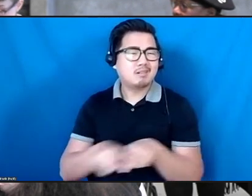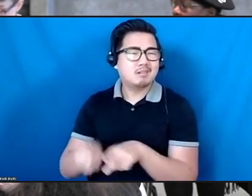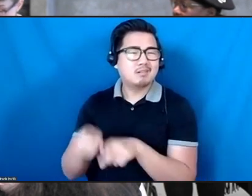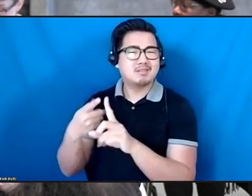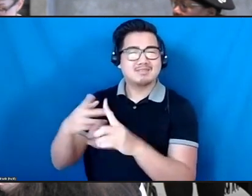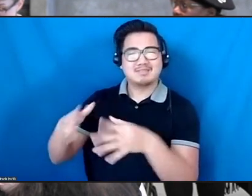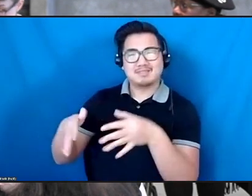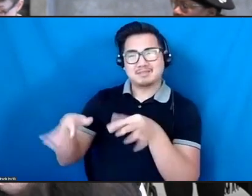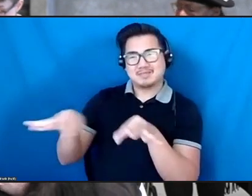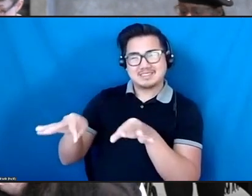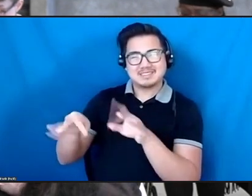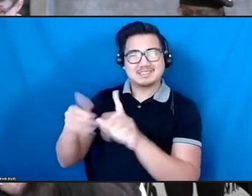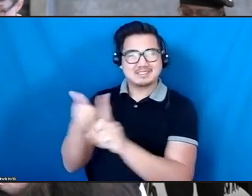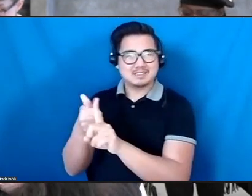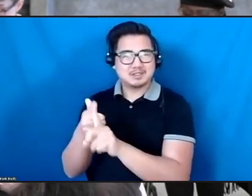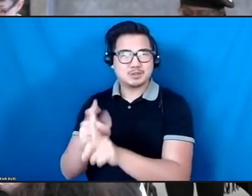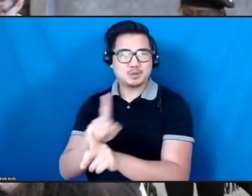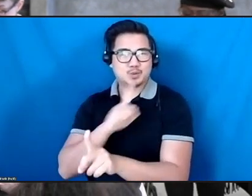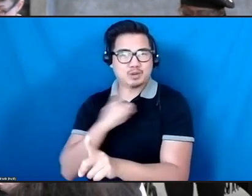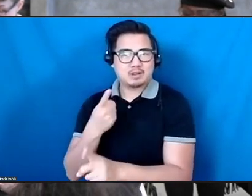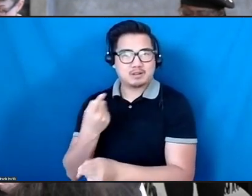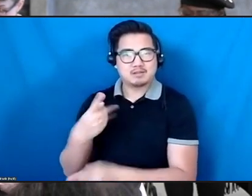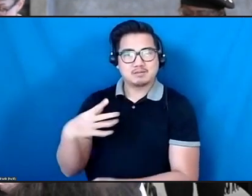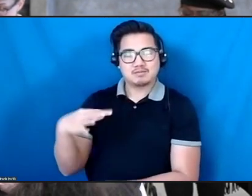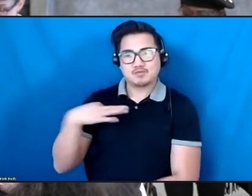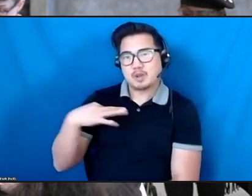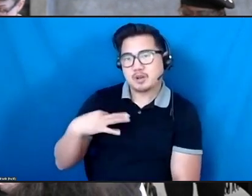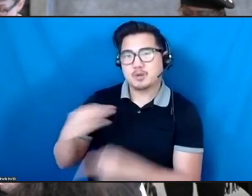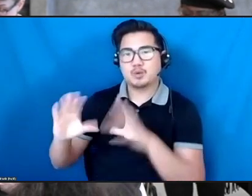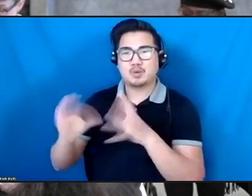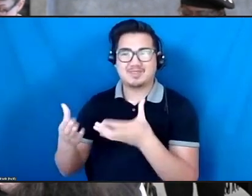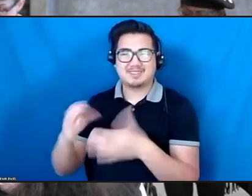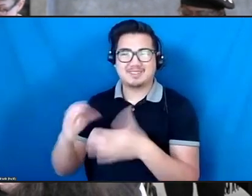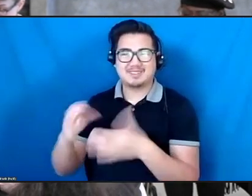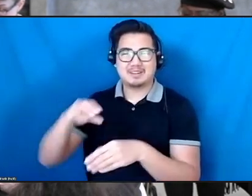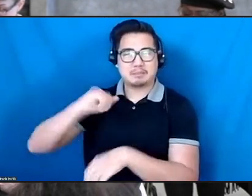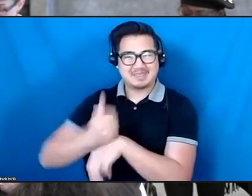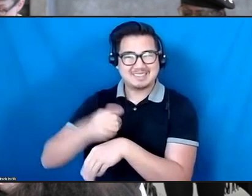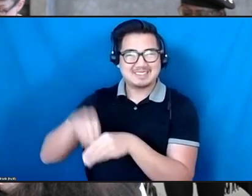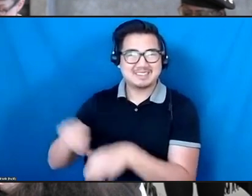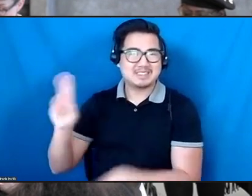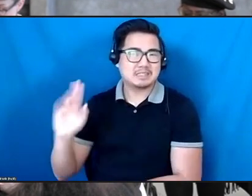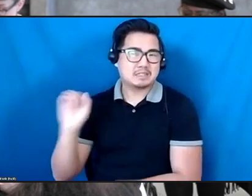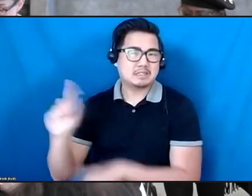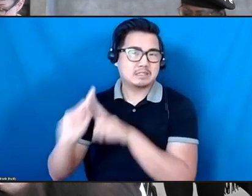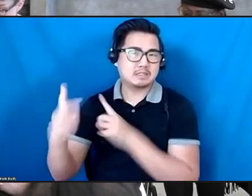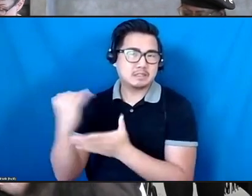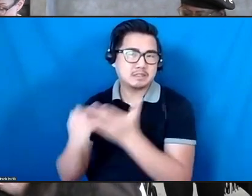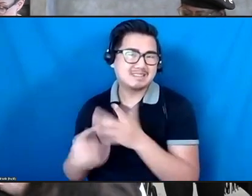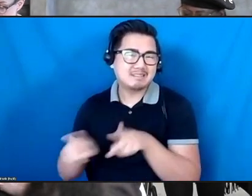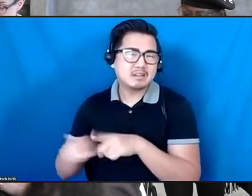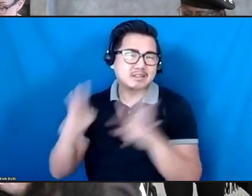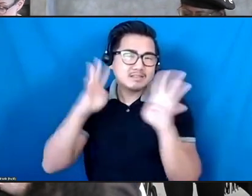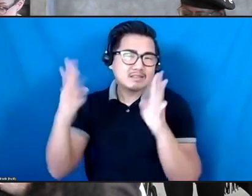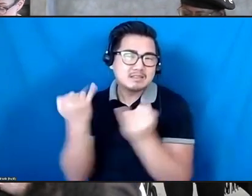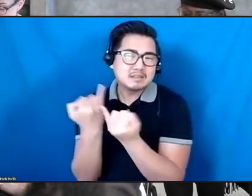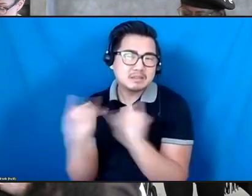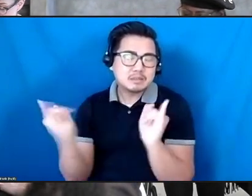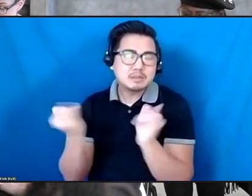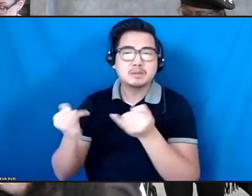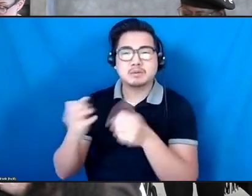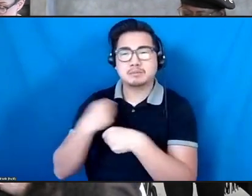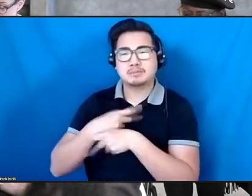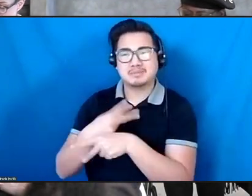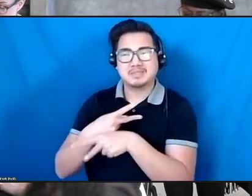evolving volunteer group of US-based performing arts presenters and creative independent producers who have joined